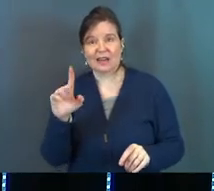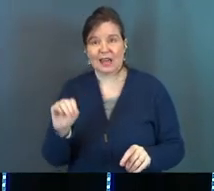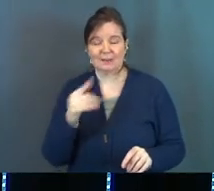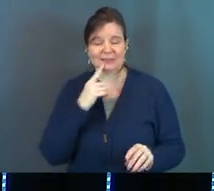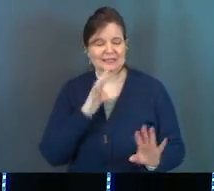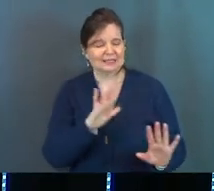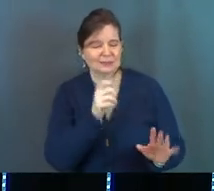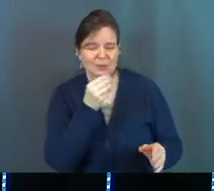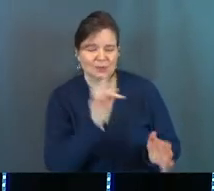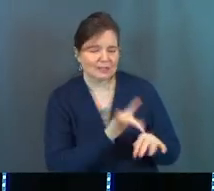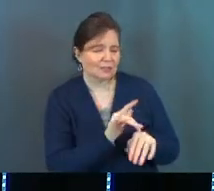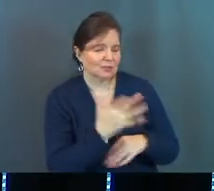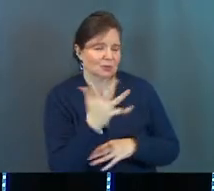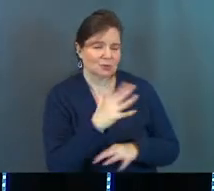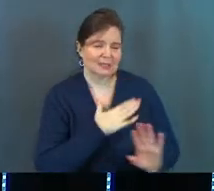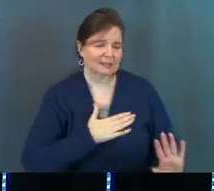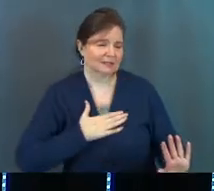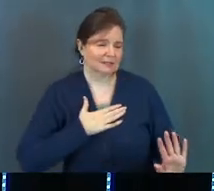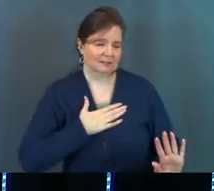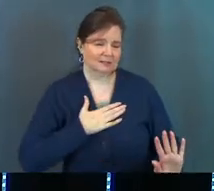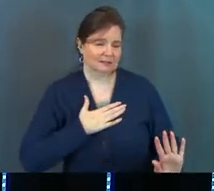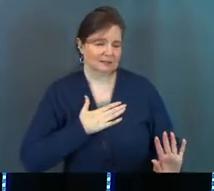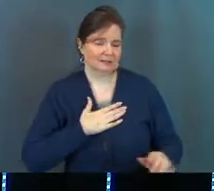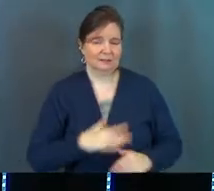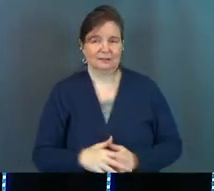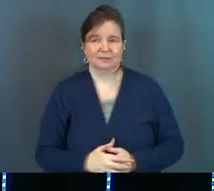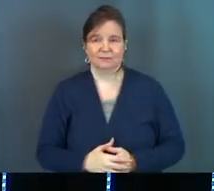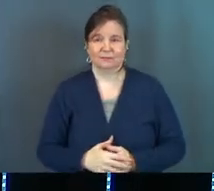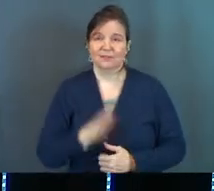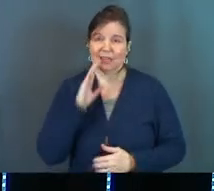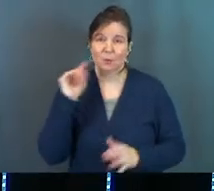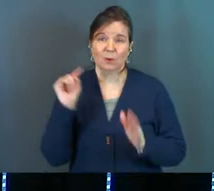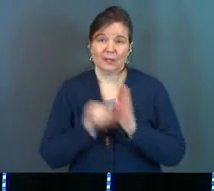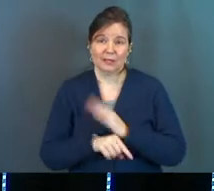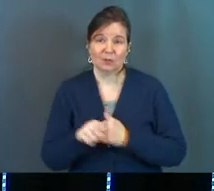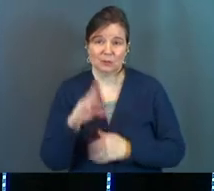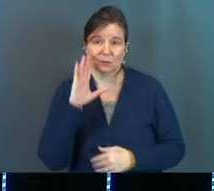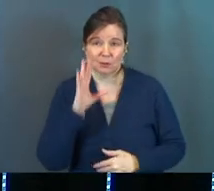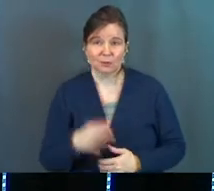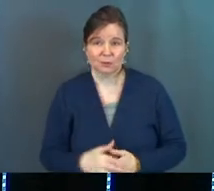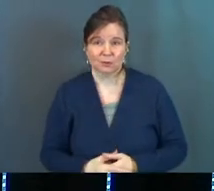and says, don't touch the tree. It's going to kill you.